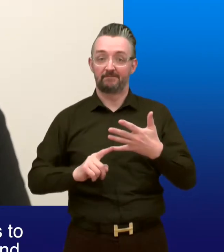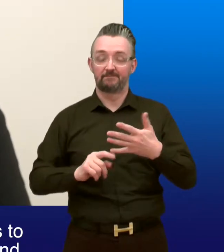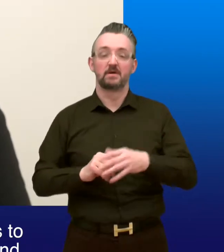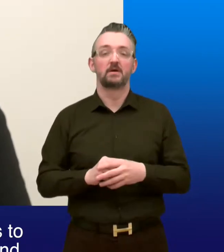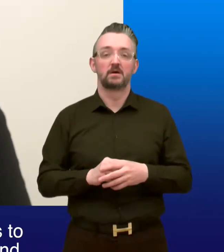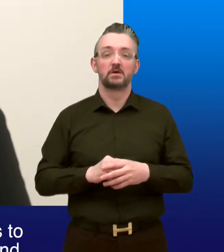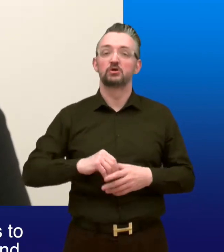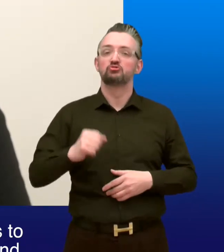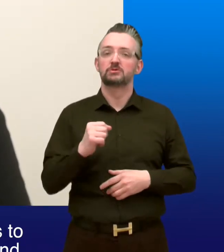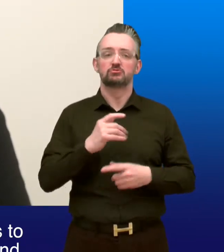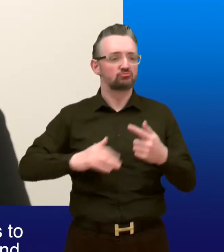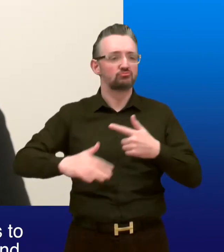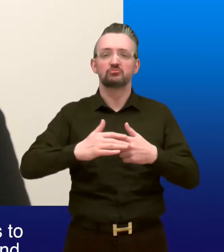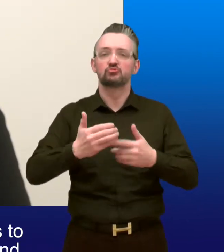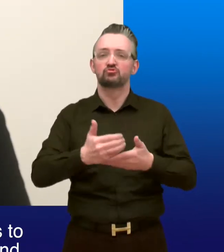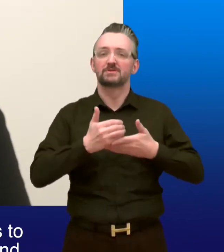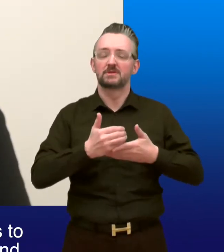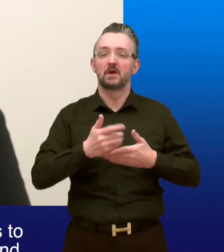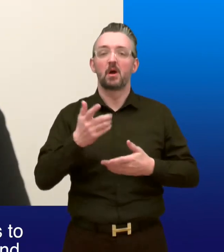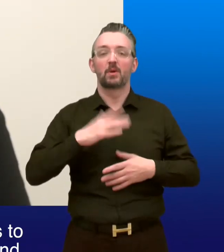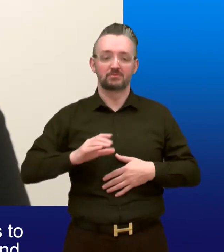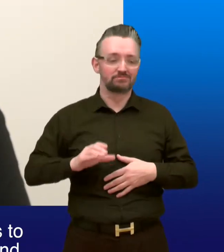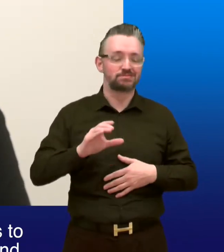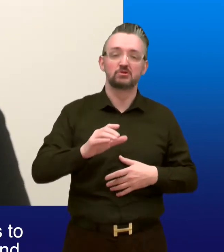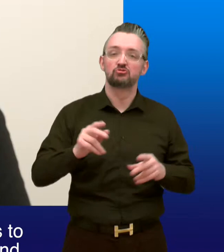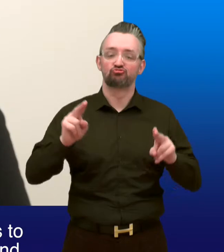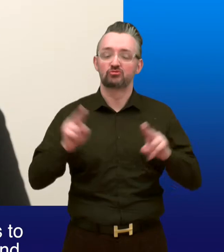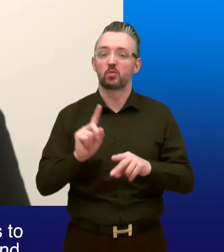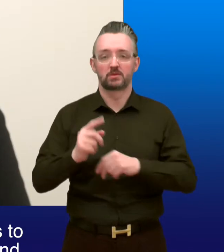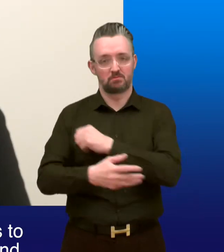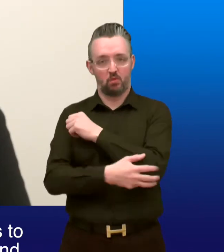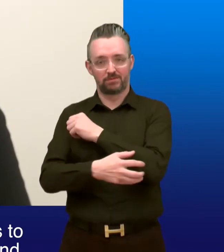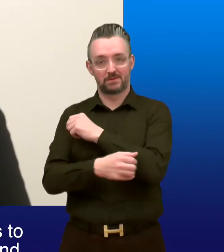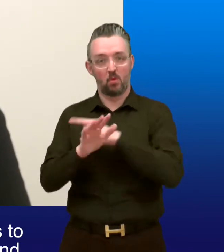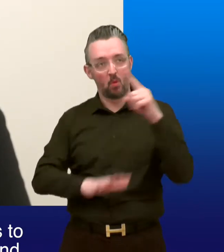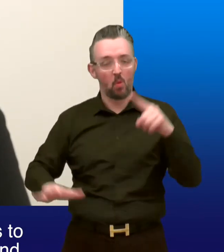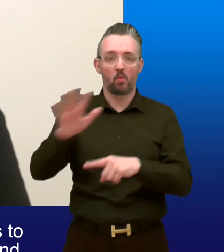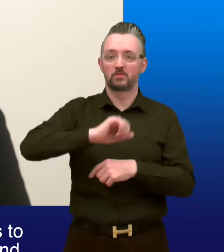5. The Scottish Social Security system is to contribute to reducing poverty in Scotland.